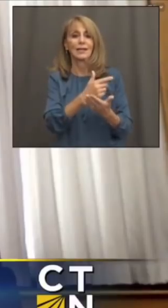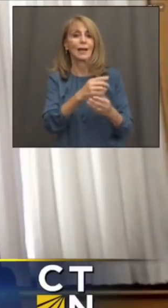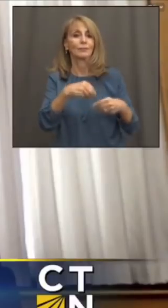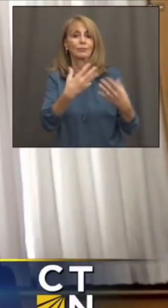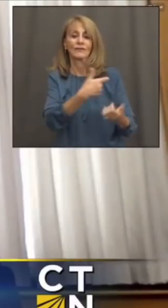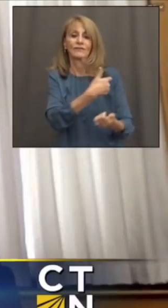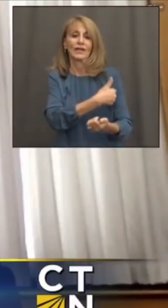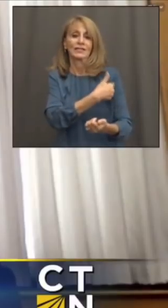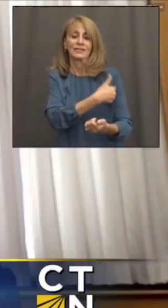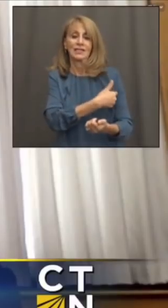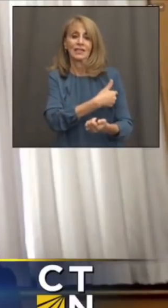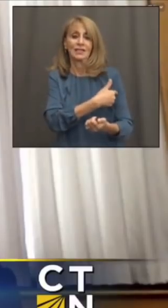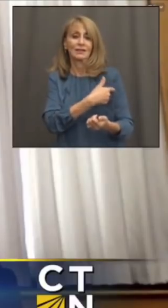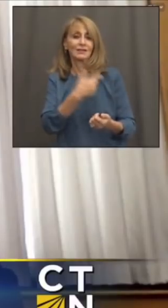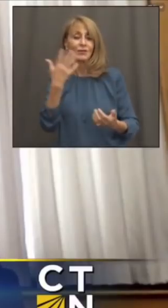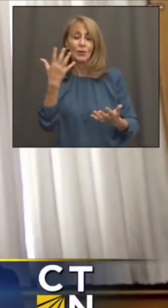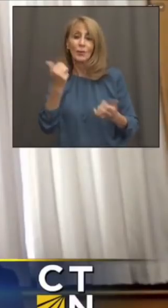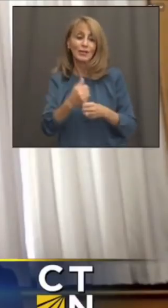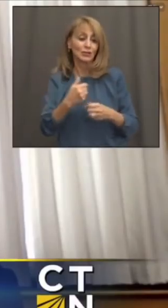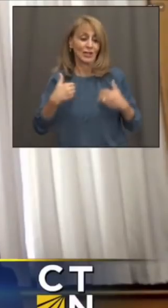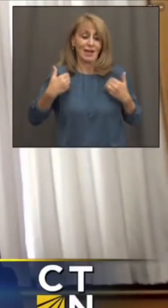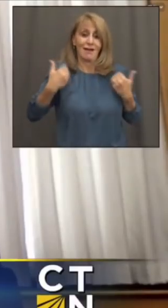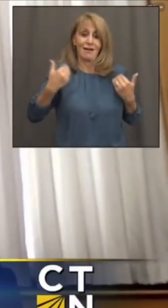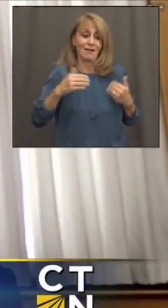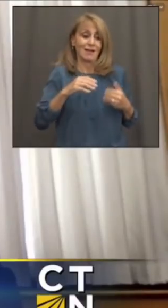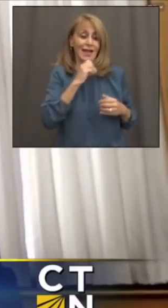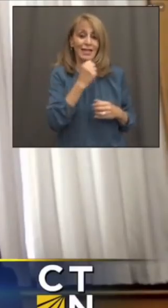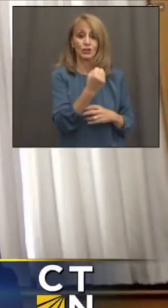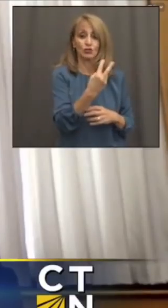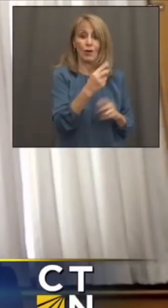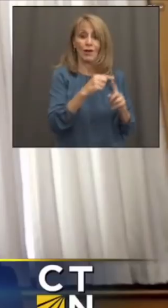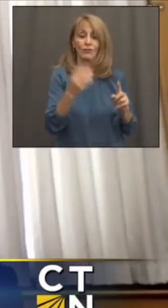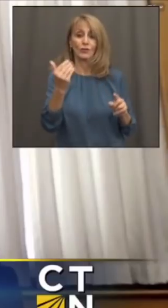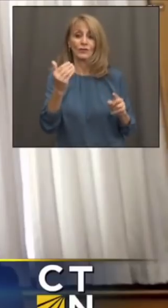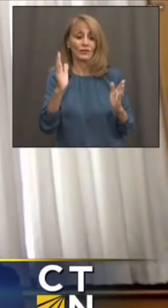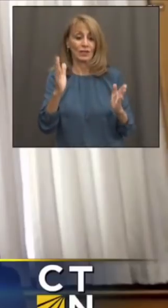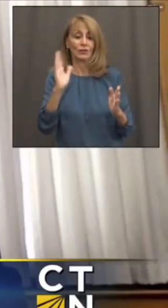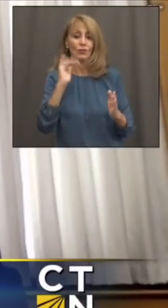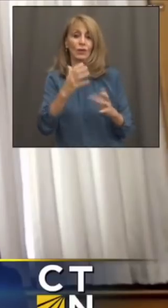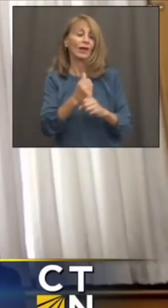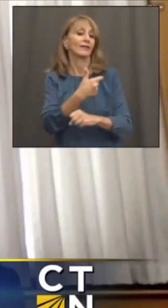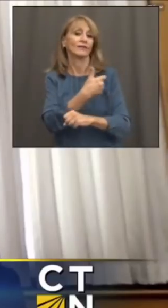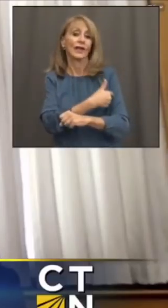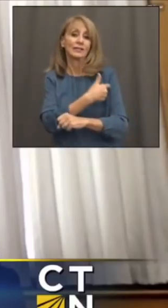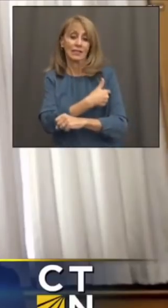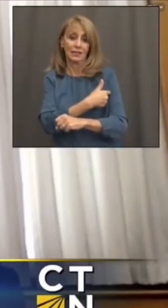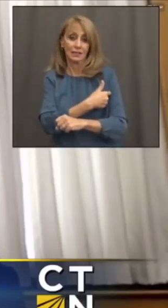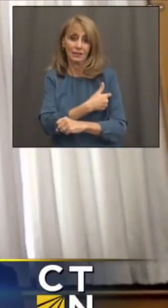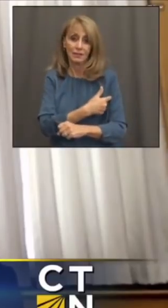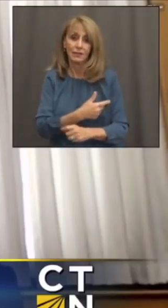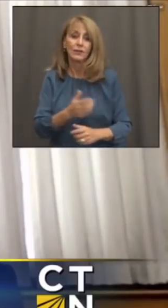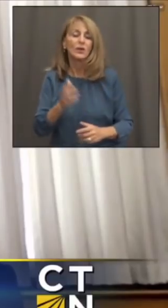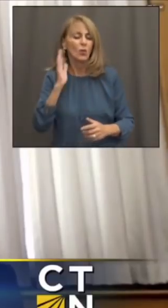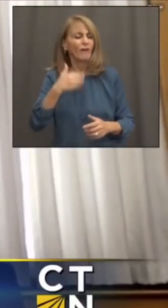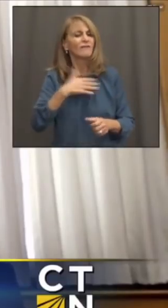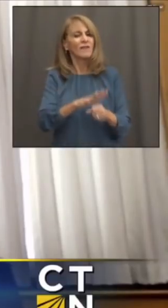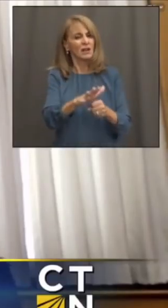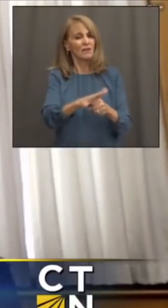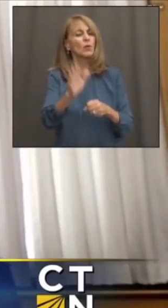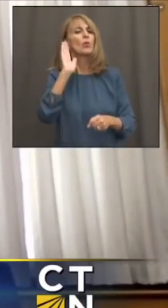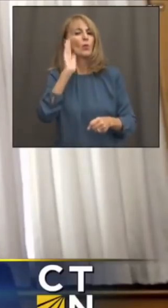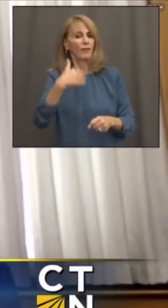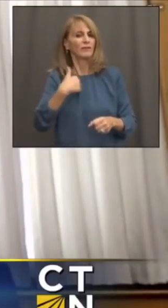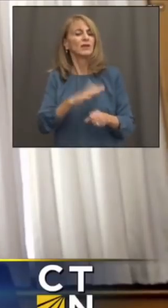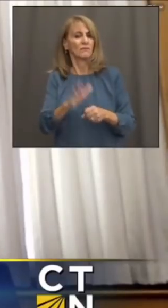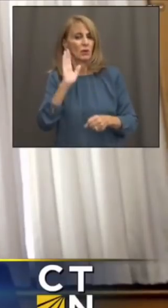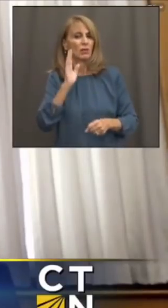so that we can get those 12 to 15-year-olds through very quickly. It's clear that we'll have adequate vaccine supply to move